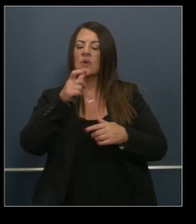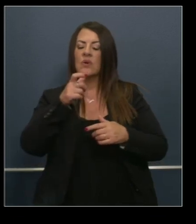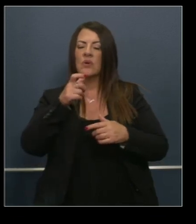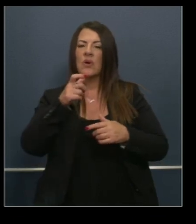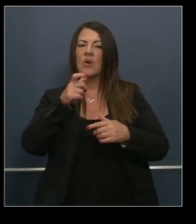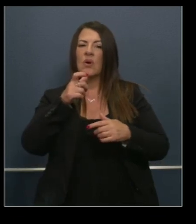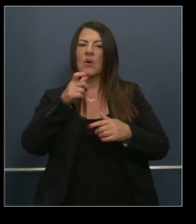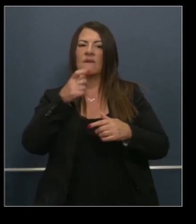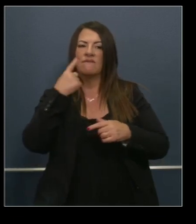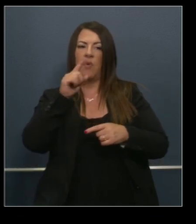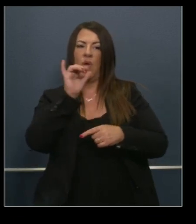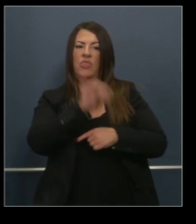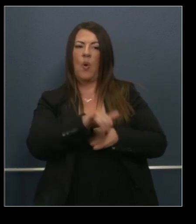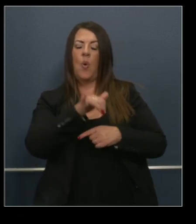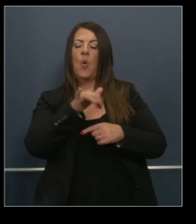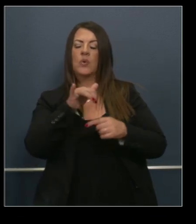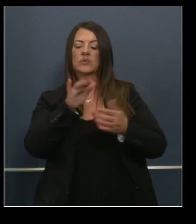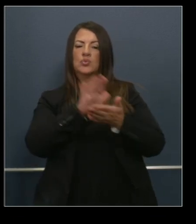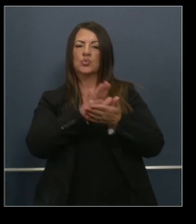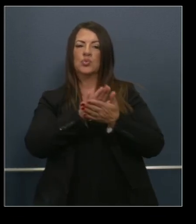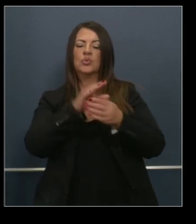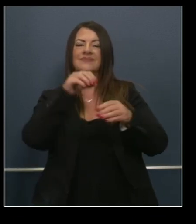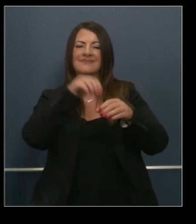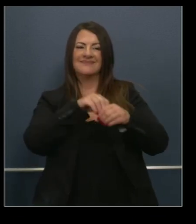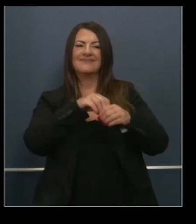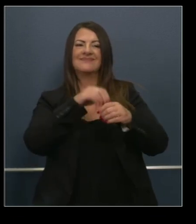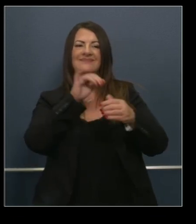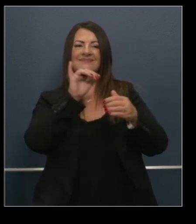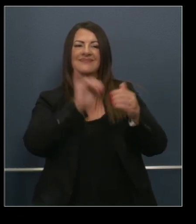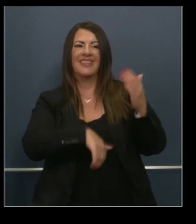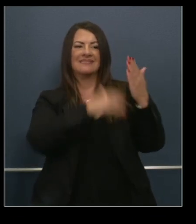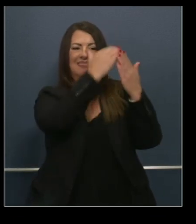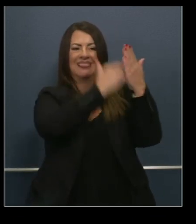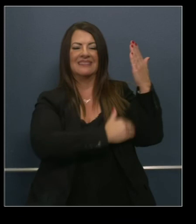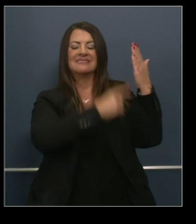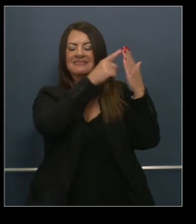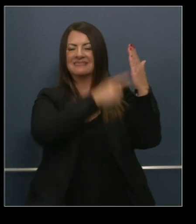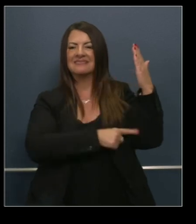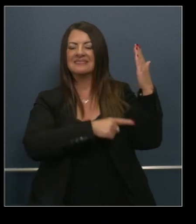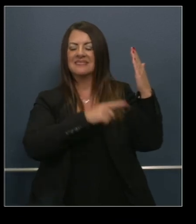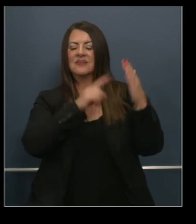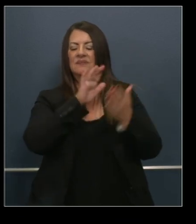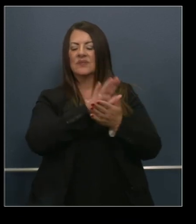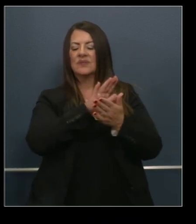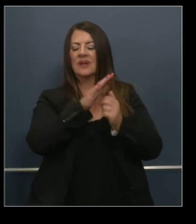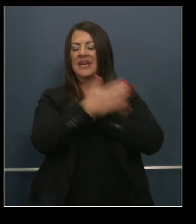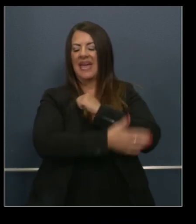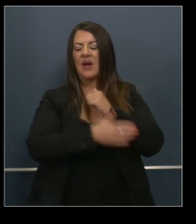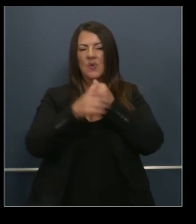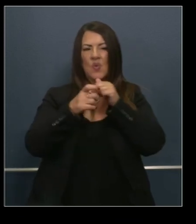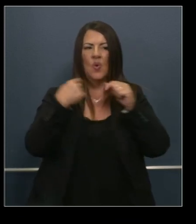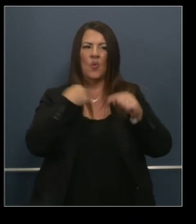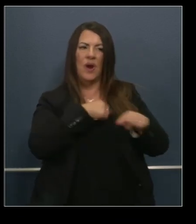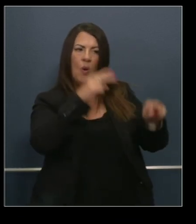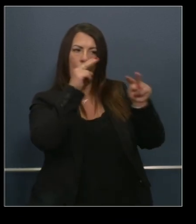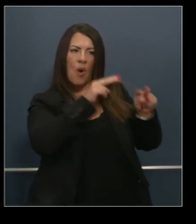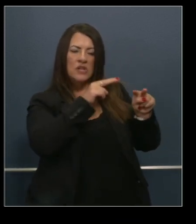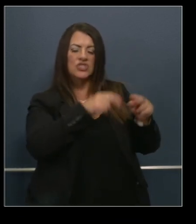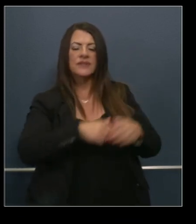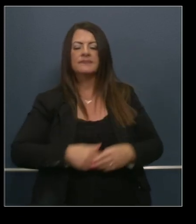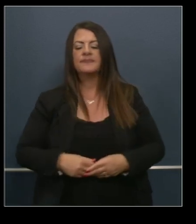that, you know, have where the framework for the provision of those services, you meets a whole set of guidelines.